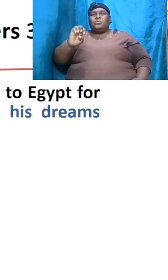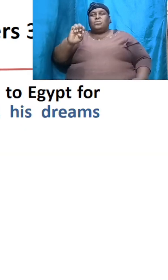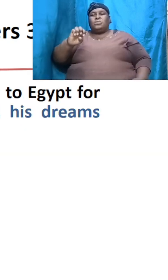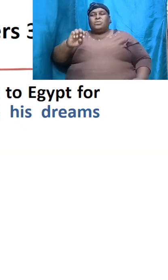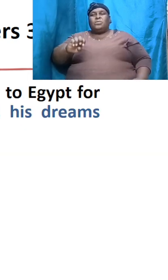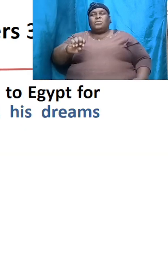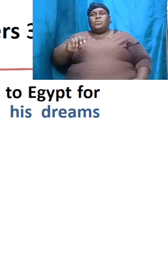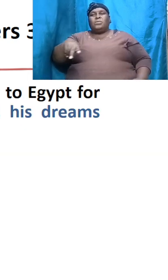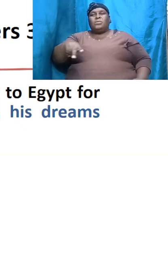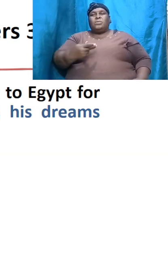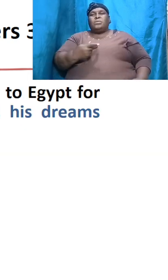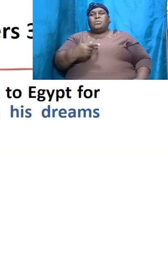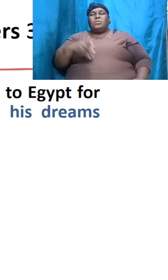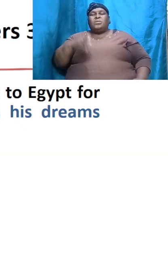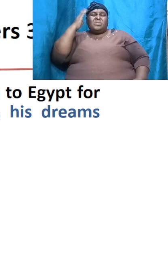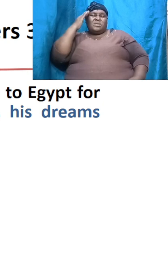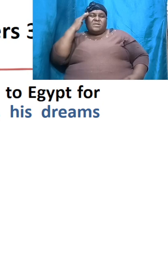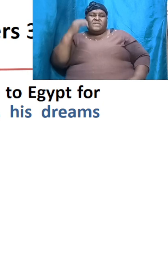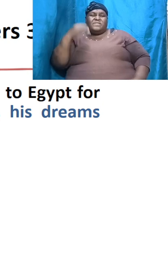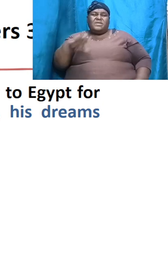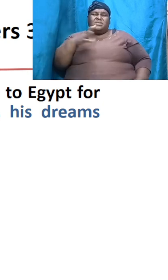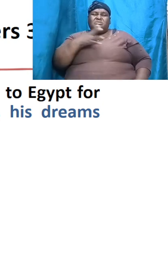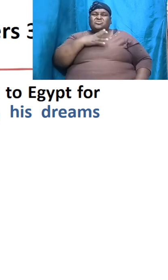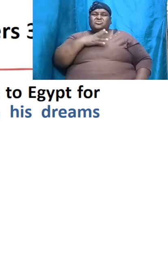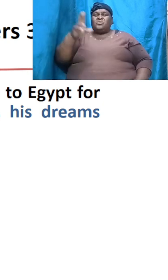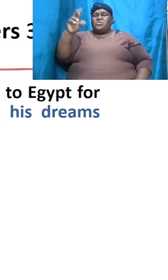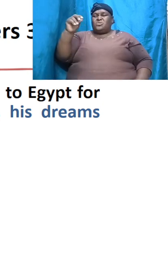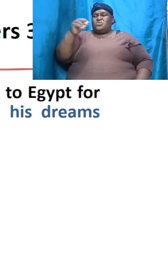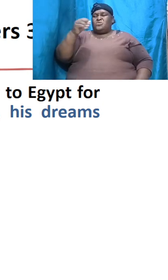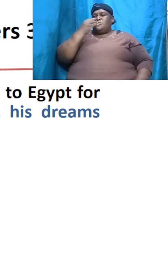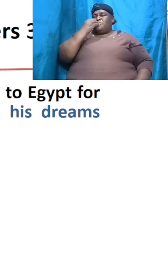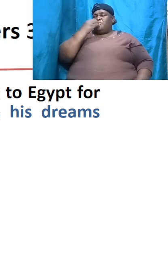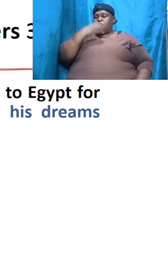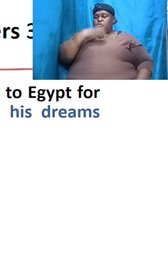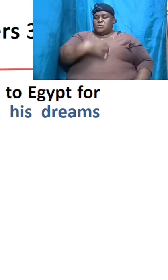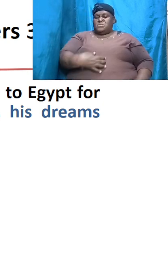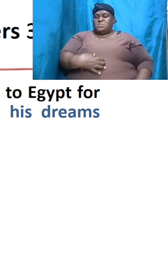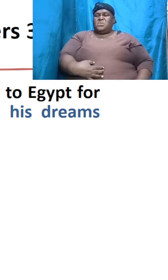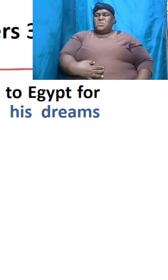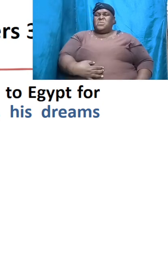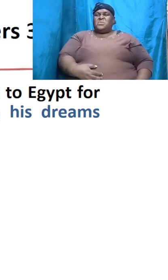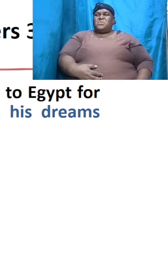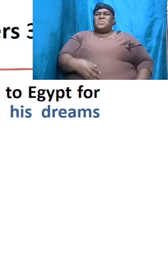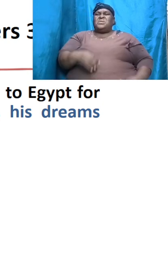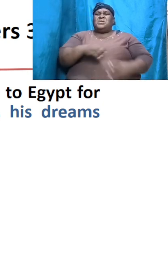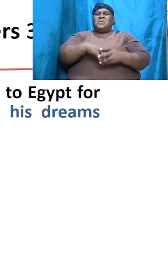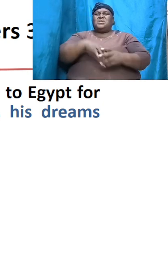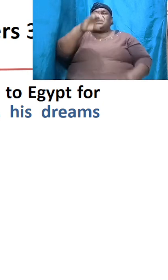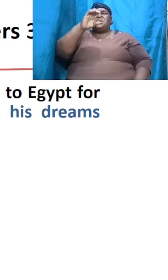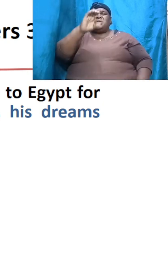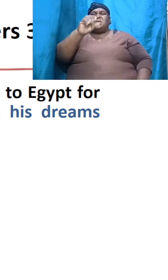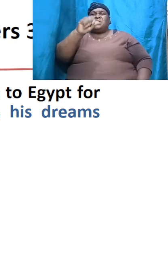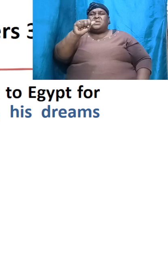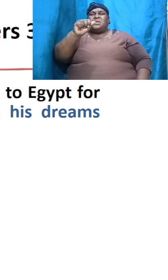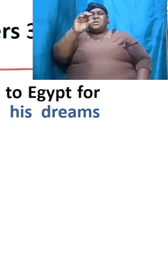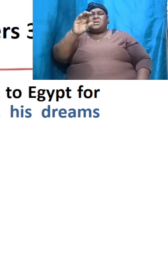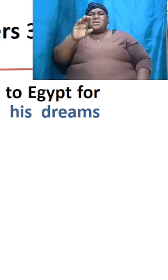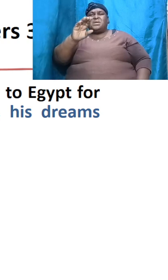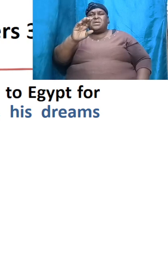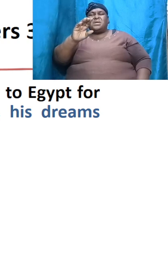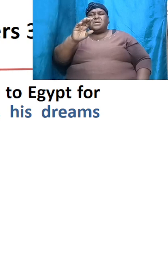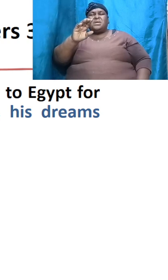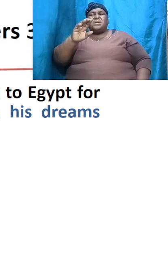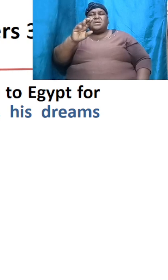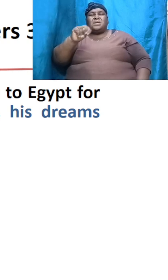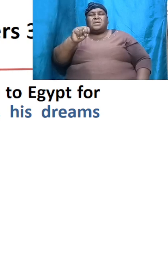we know that there was a famine over there in Canaan and they had to come over into the land of Egypt to get grains and